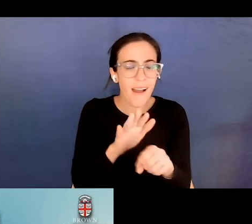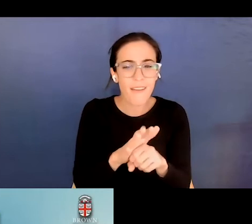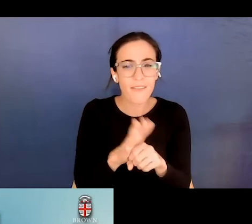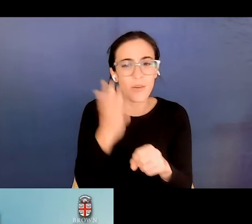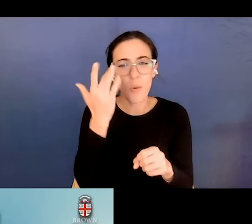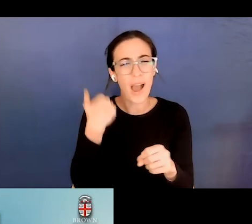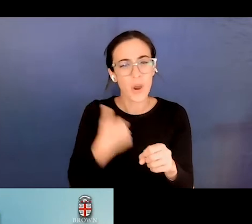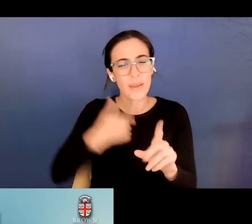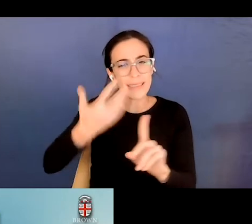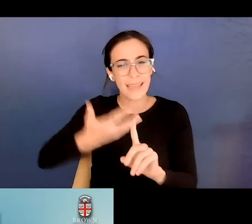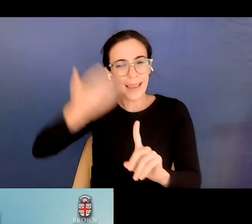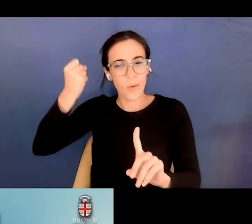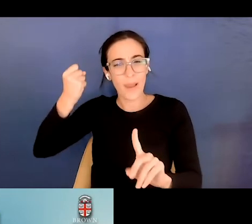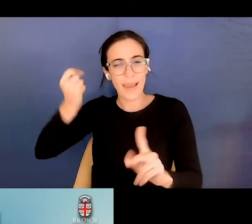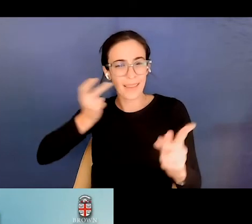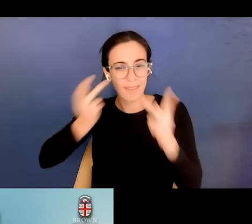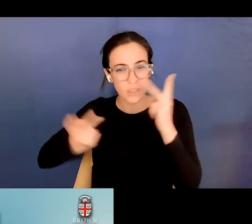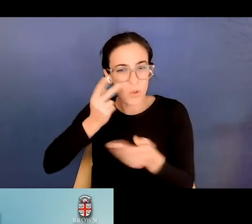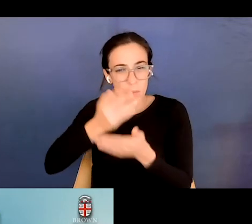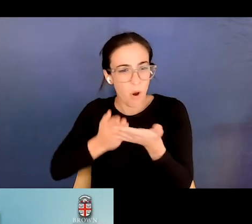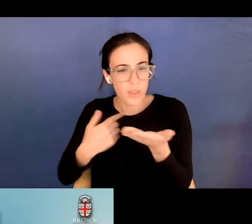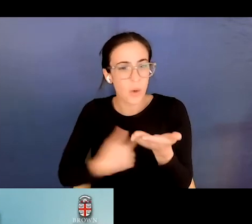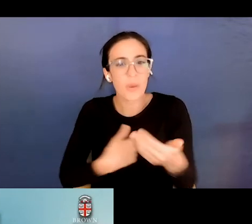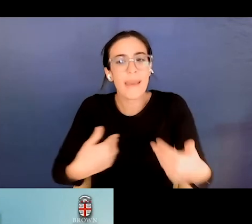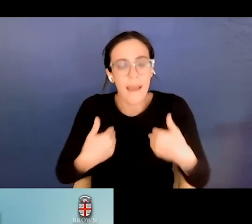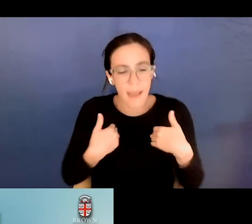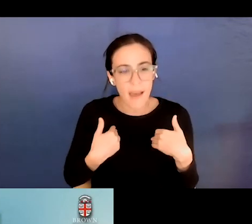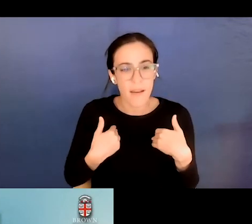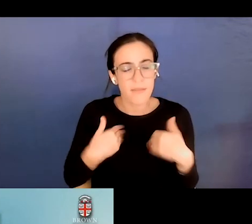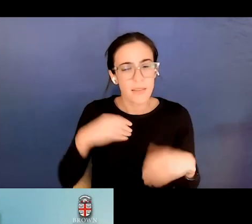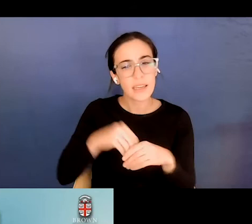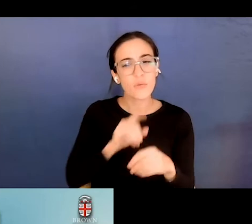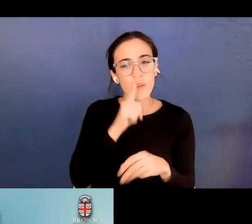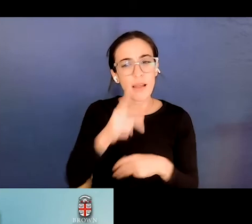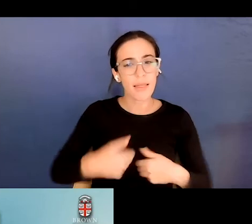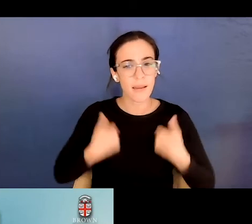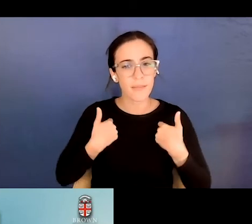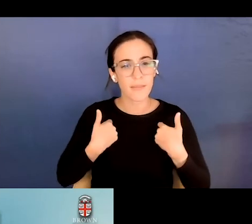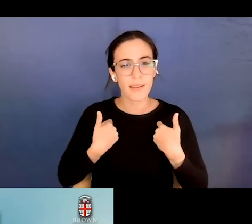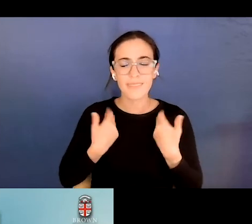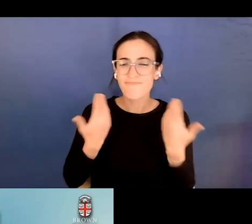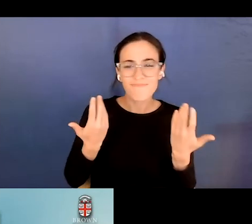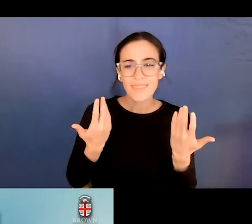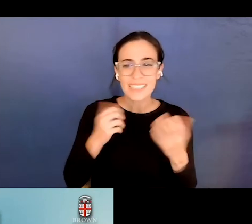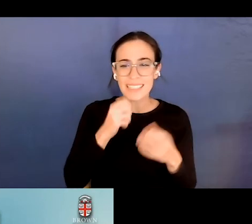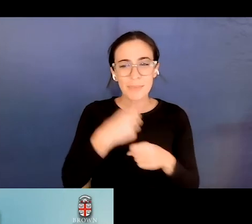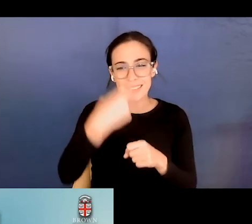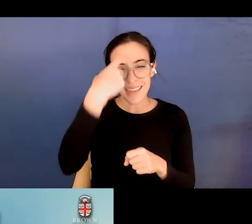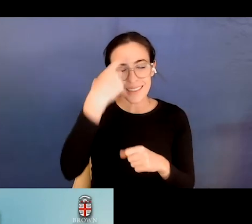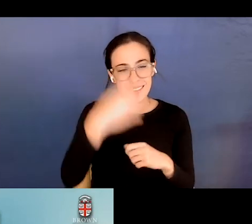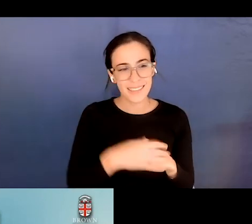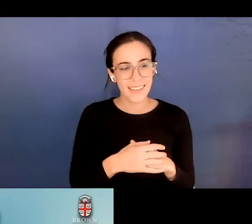real life context? It, just, it's illogical. Um, there's this idea that listening is oral only. Um,